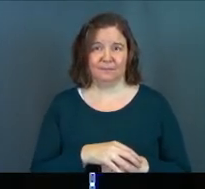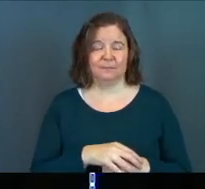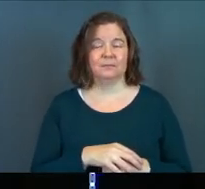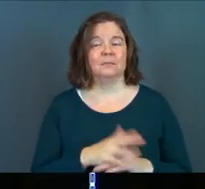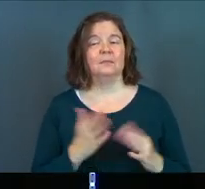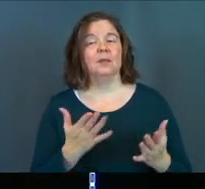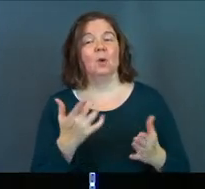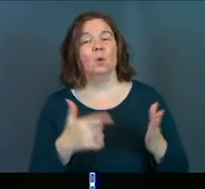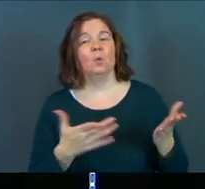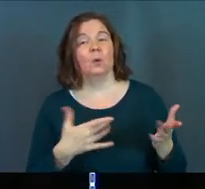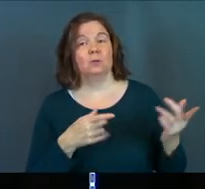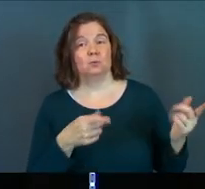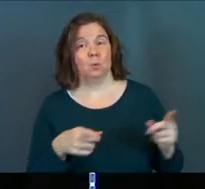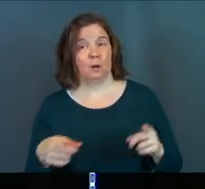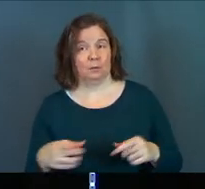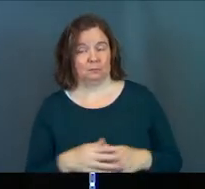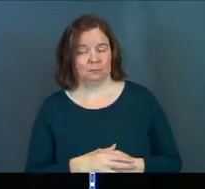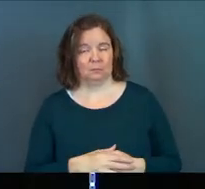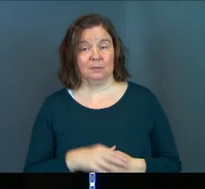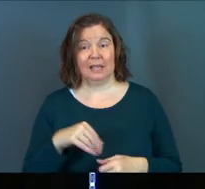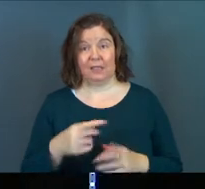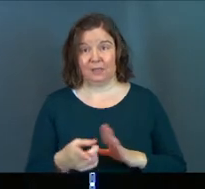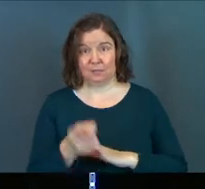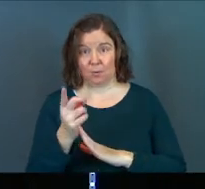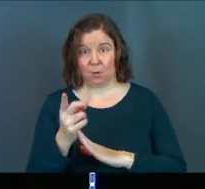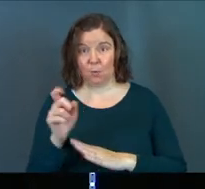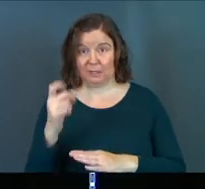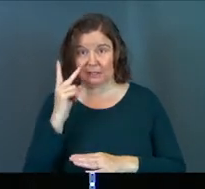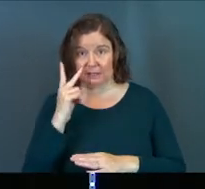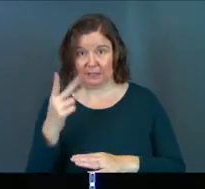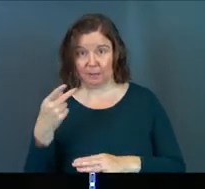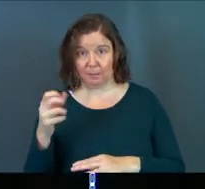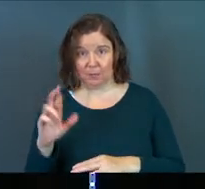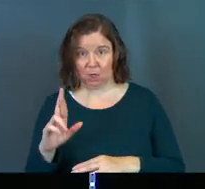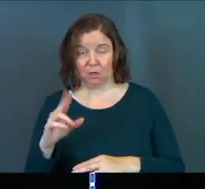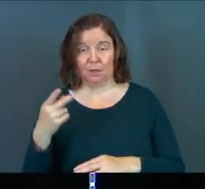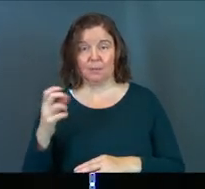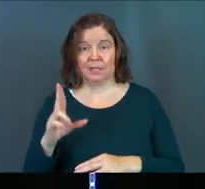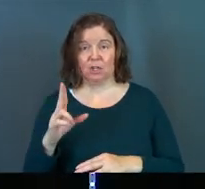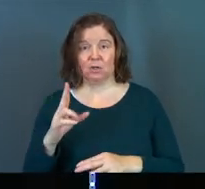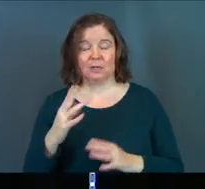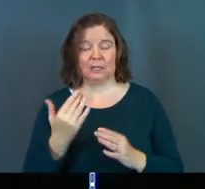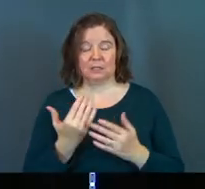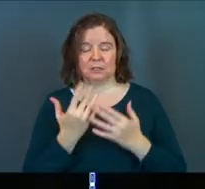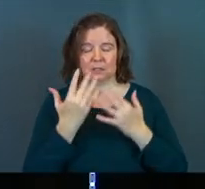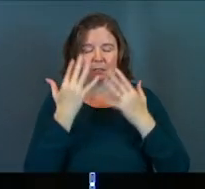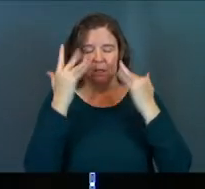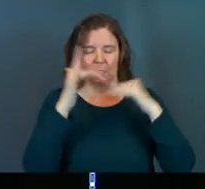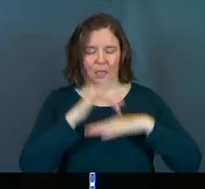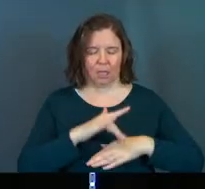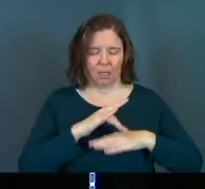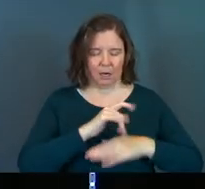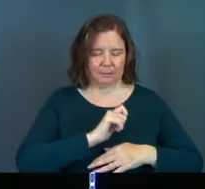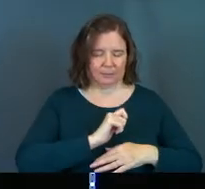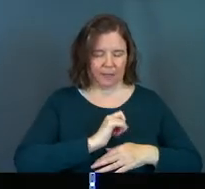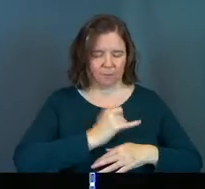And here's, here's what, here's what's going on. In this moment, what we need to see about Peter is Peter is consumed by himself.